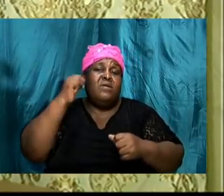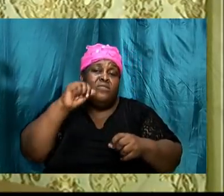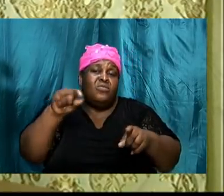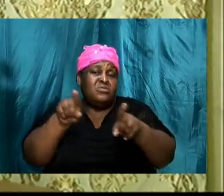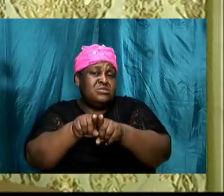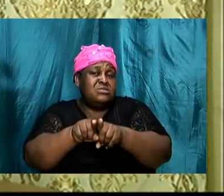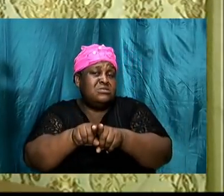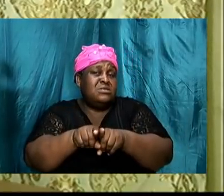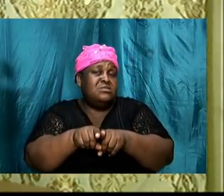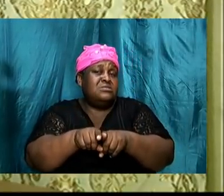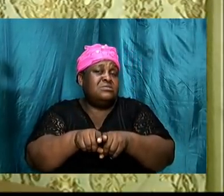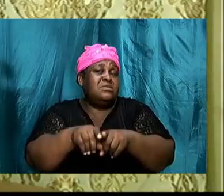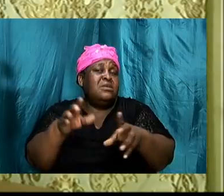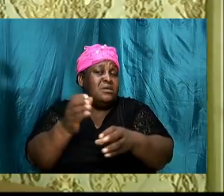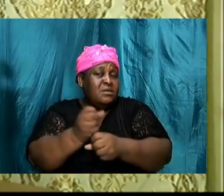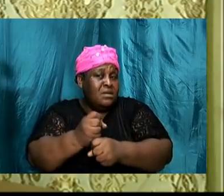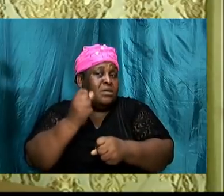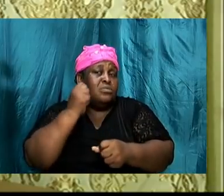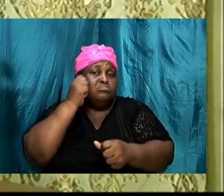husbands